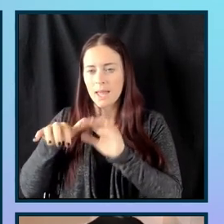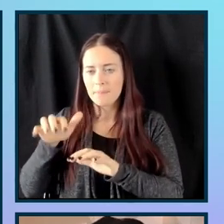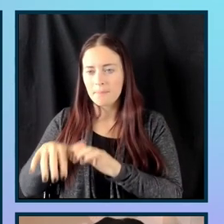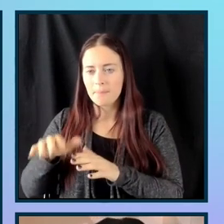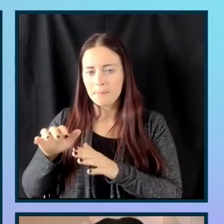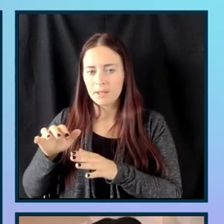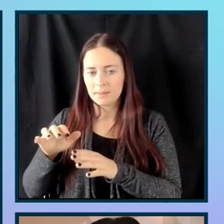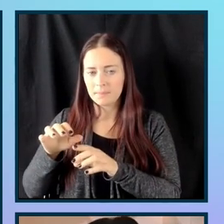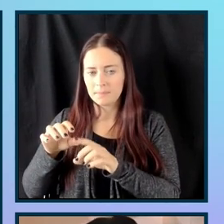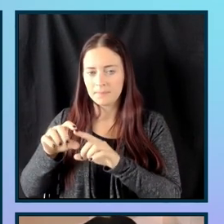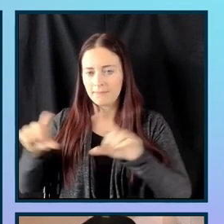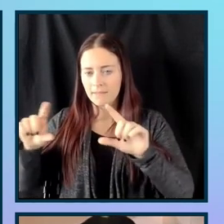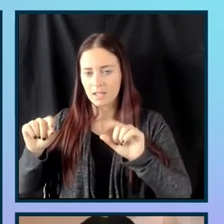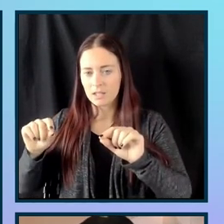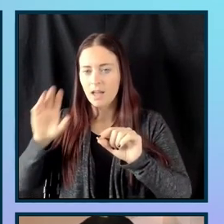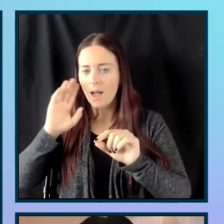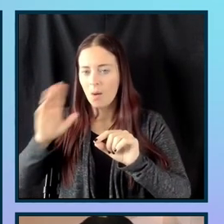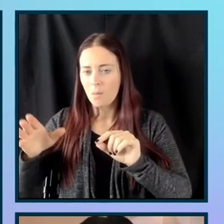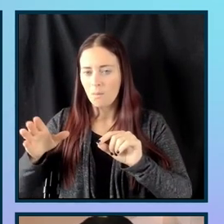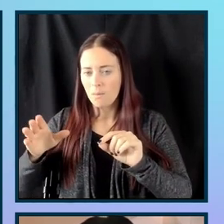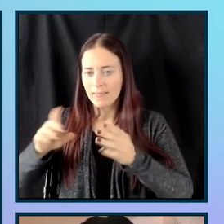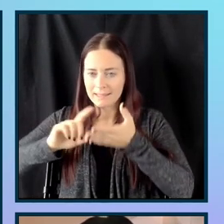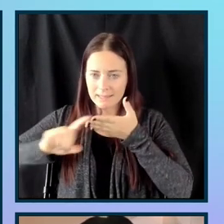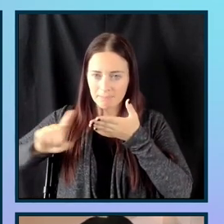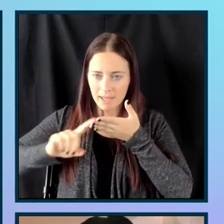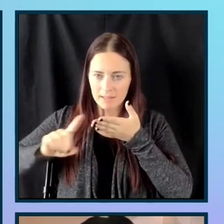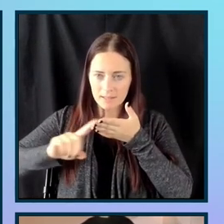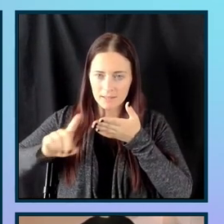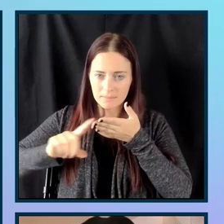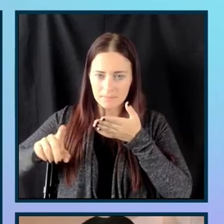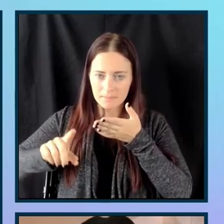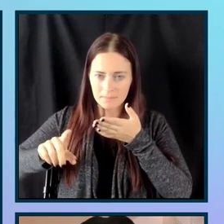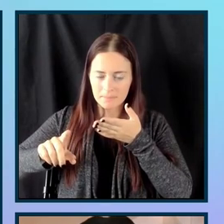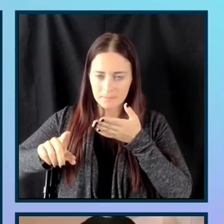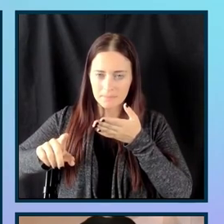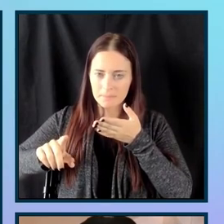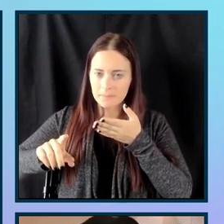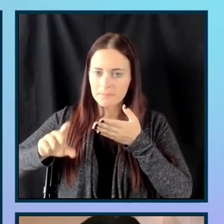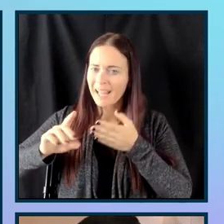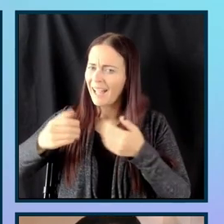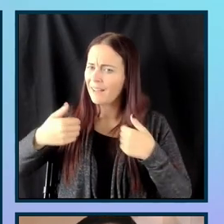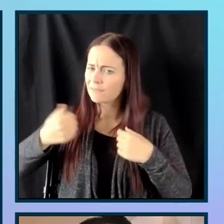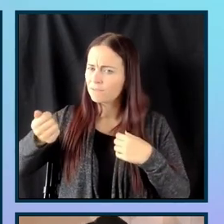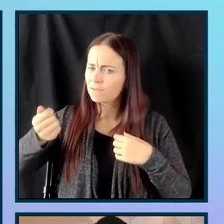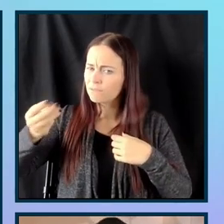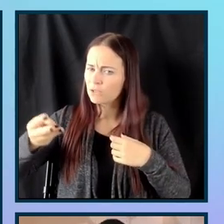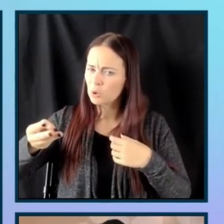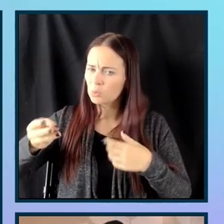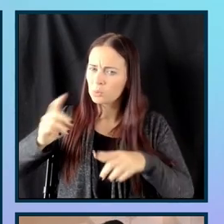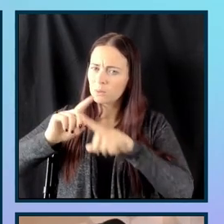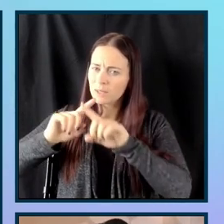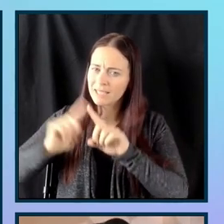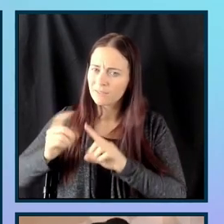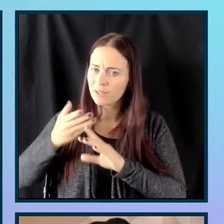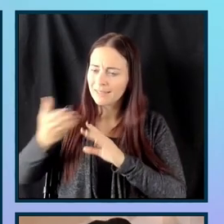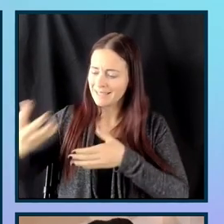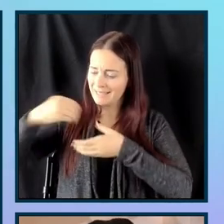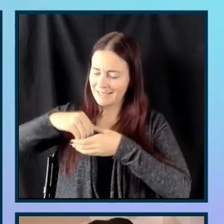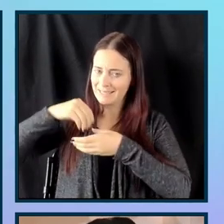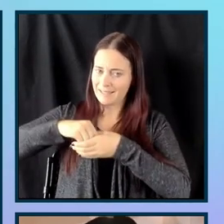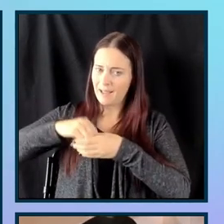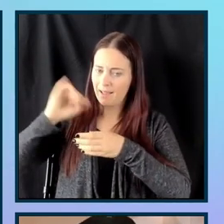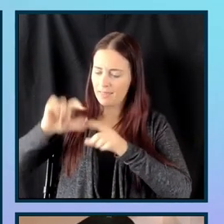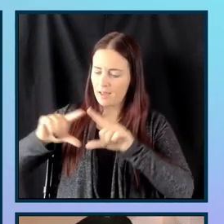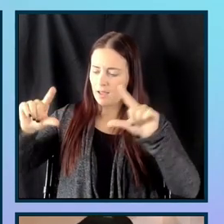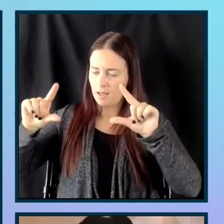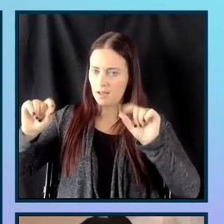inspect. And then I'm going to check out that I actually have a couple of attributes inside this input field. So, in the first name input